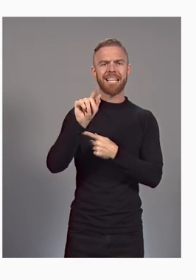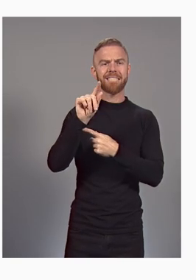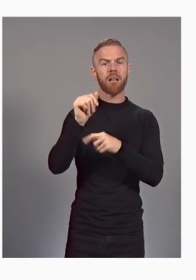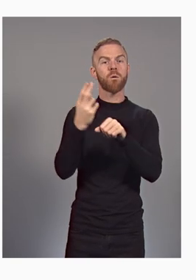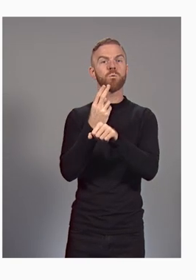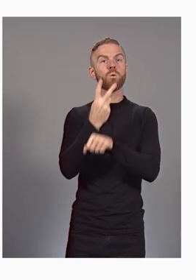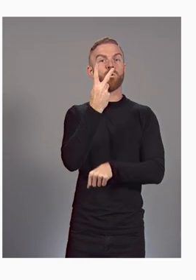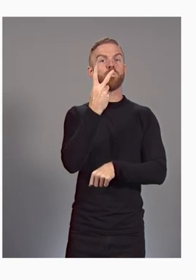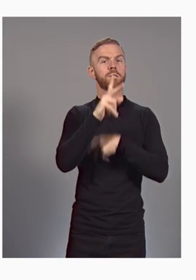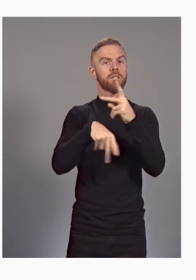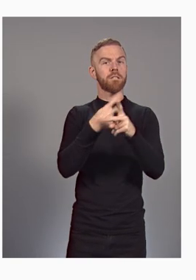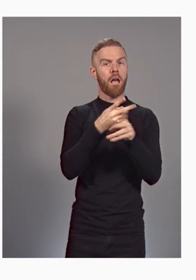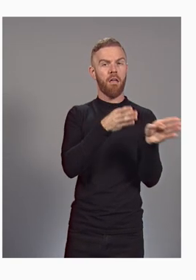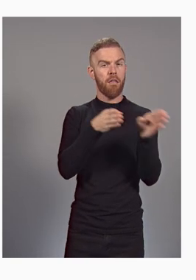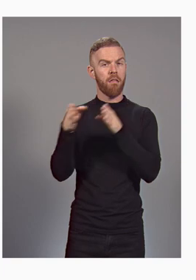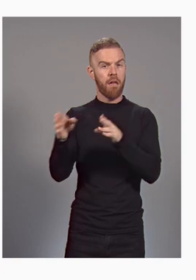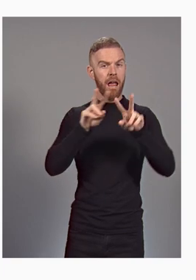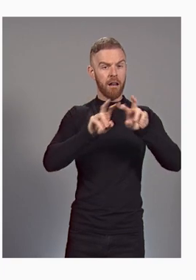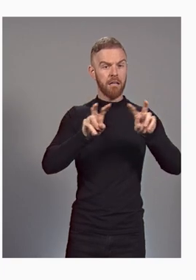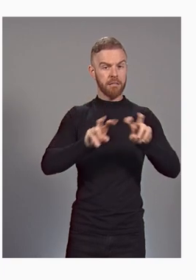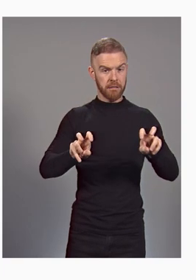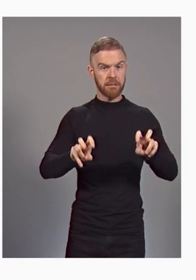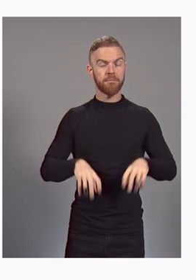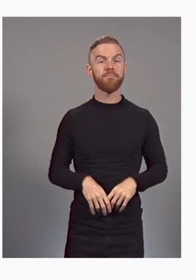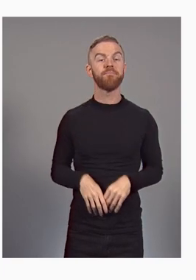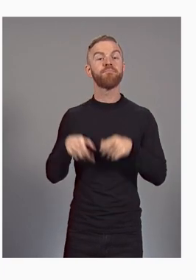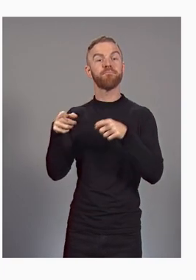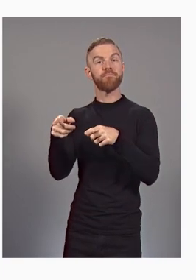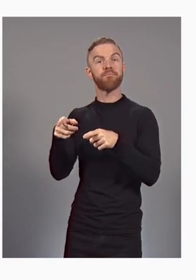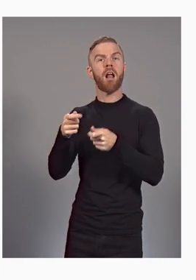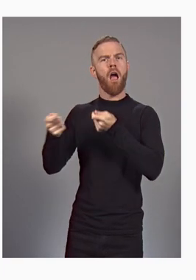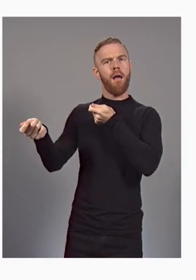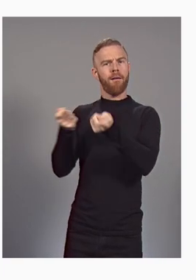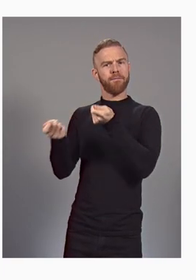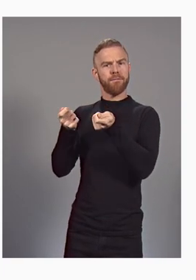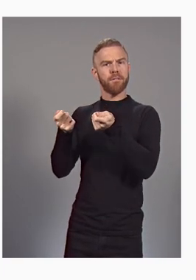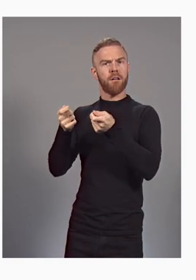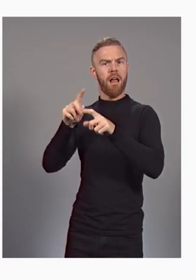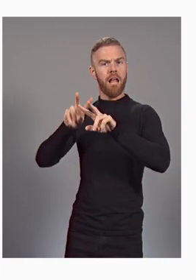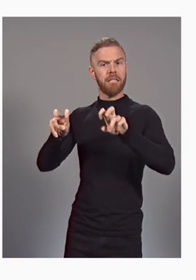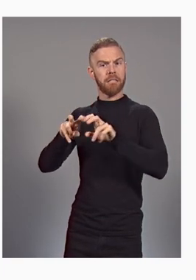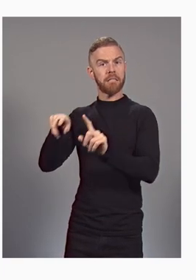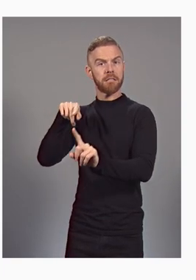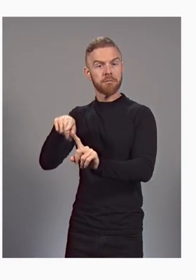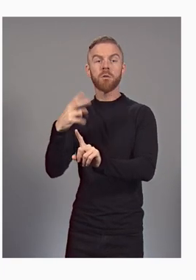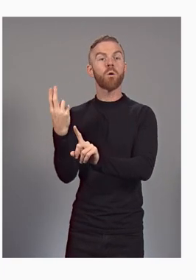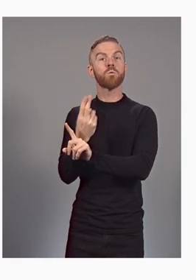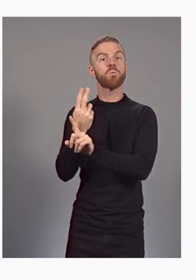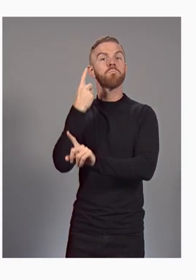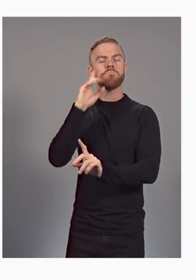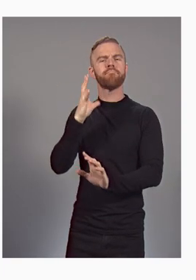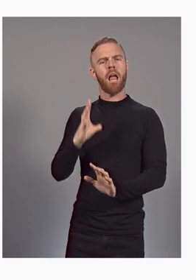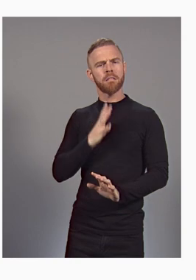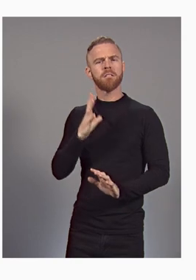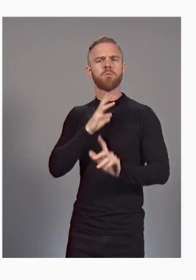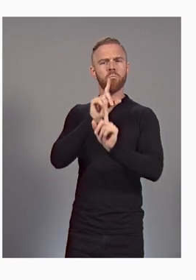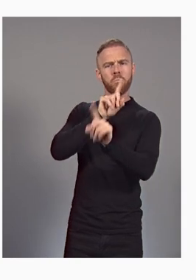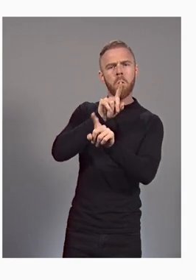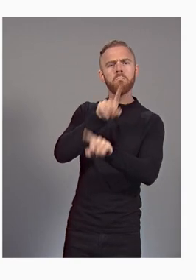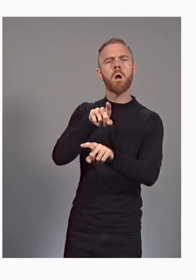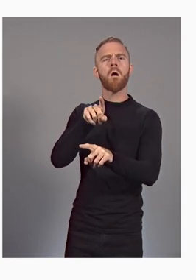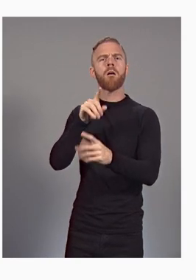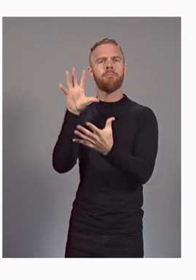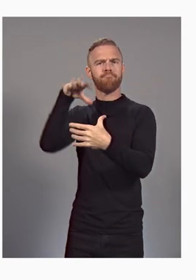using two styles of analysis. Governed analysis, often used for official reporting